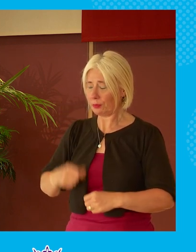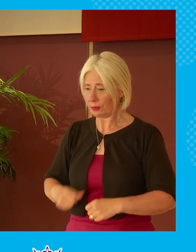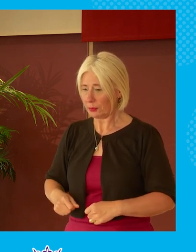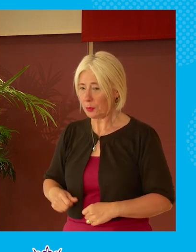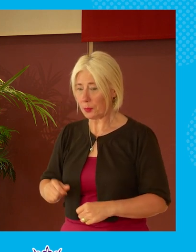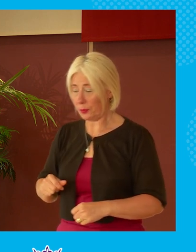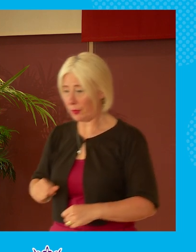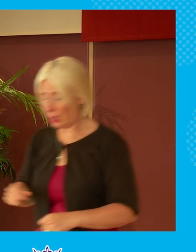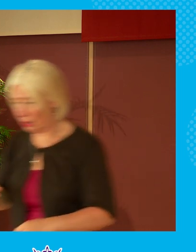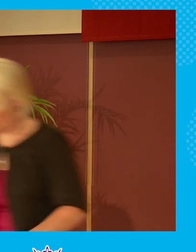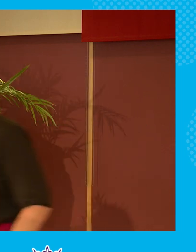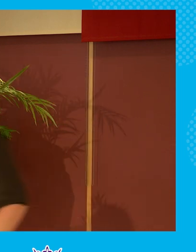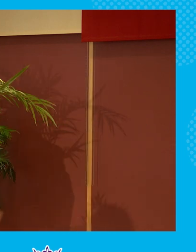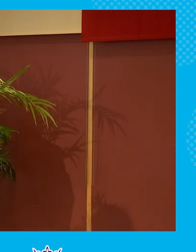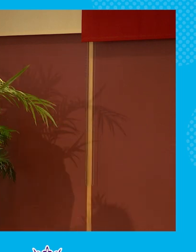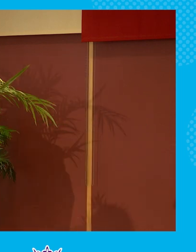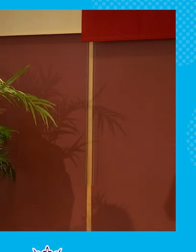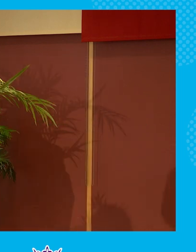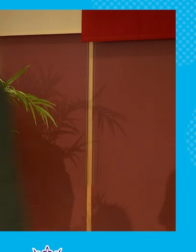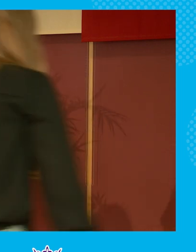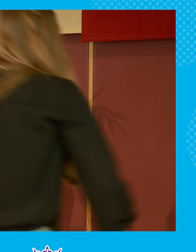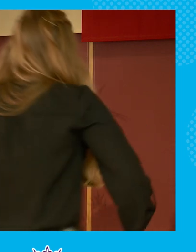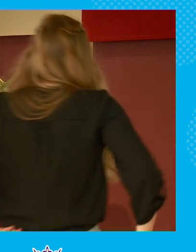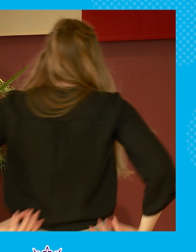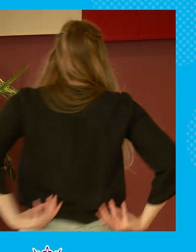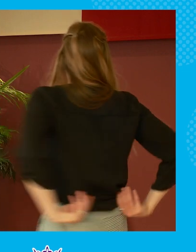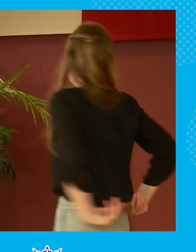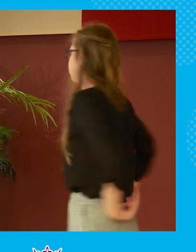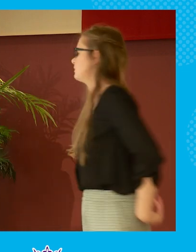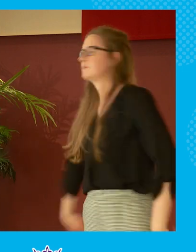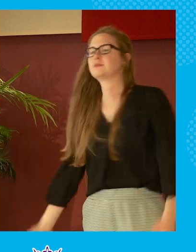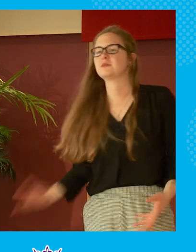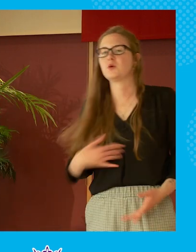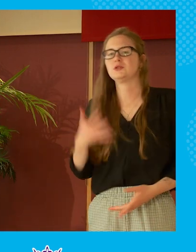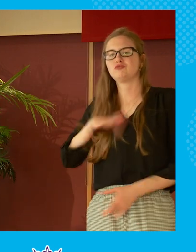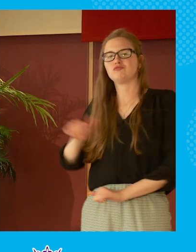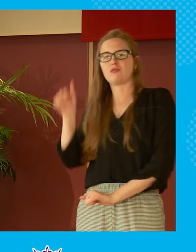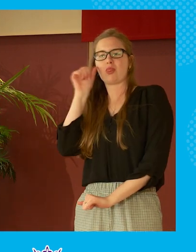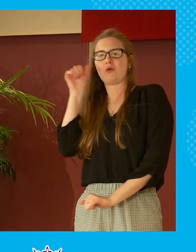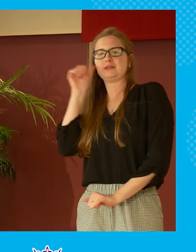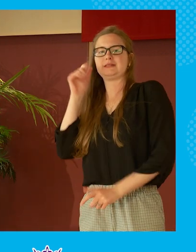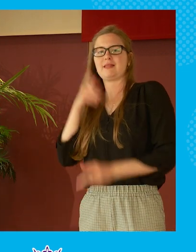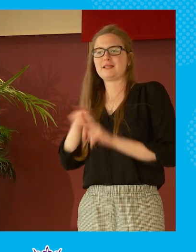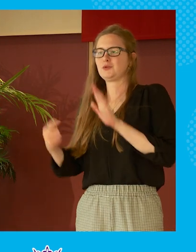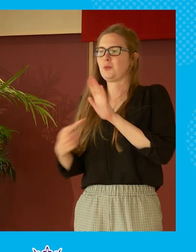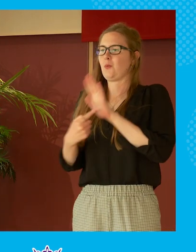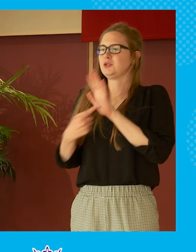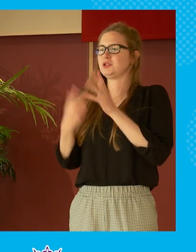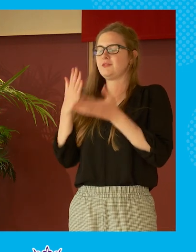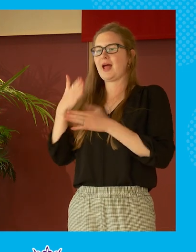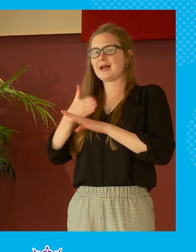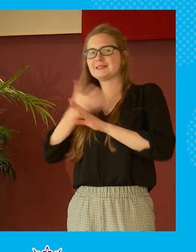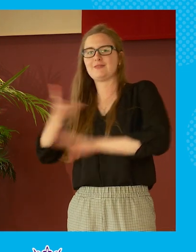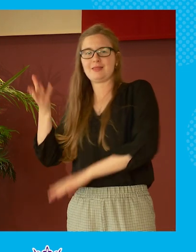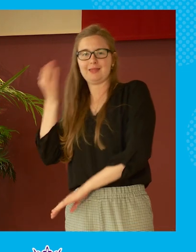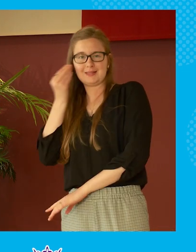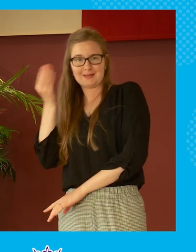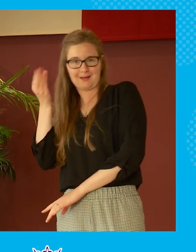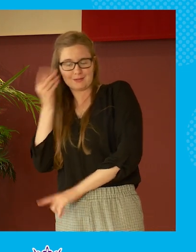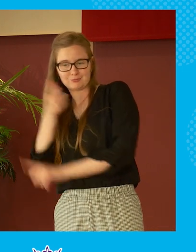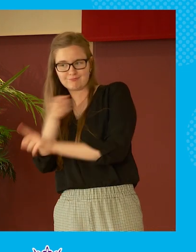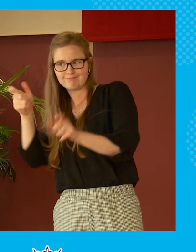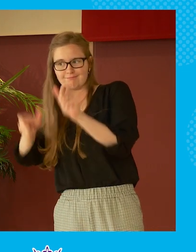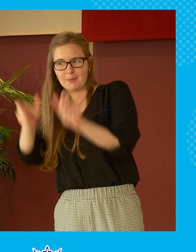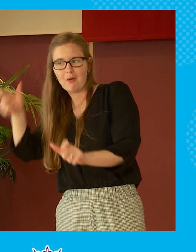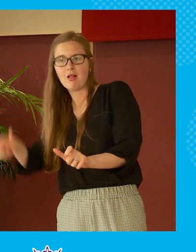inculcate a greater um sense of of importance in that act of listening as well as